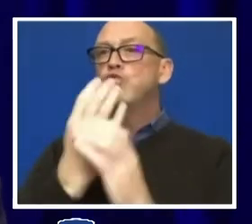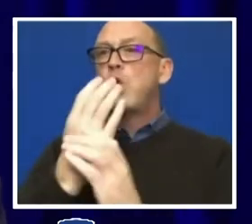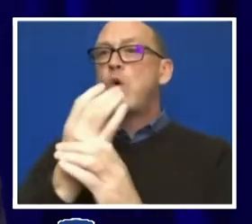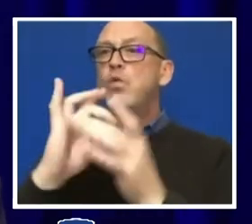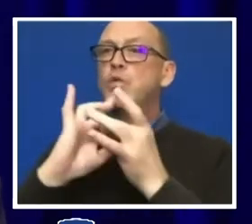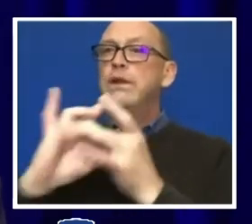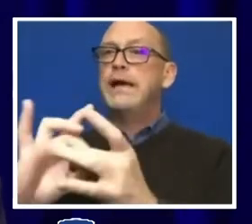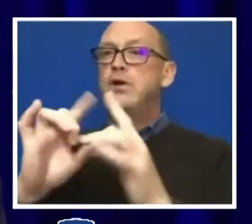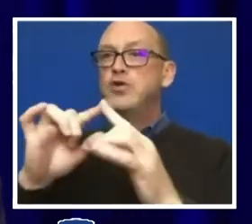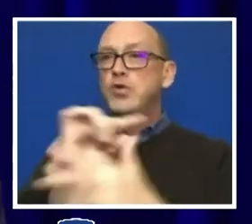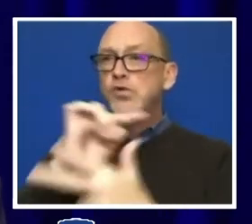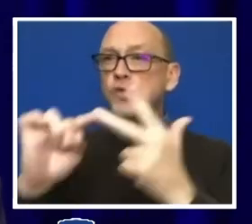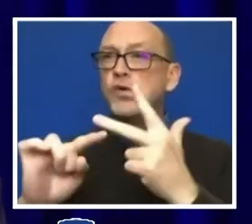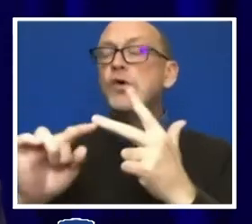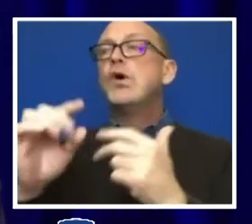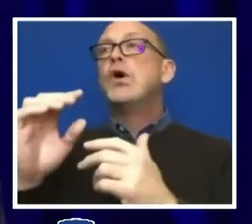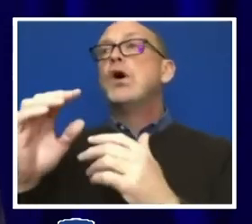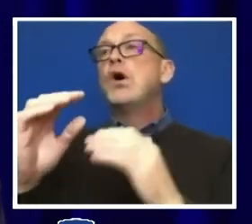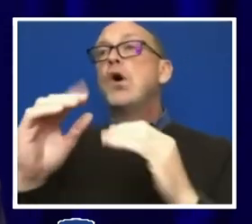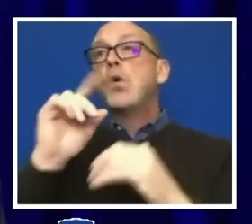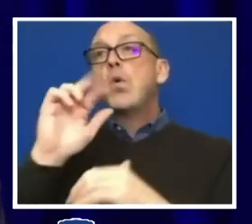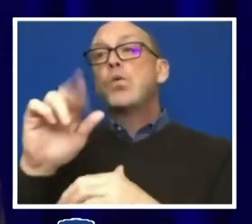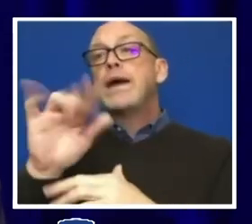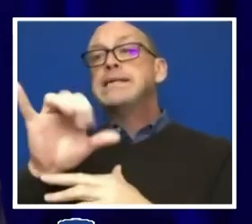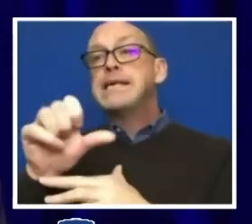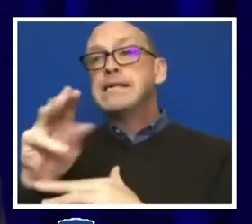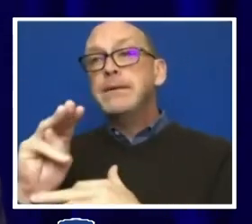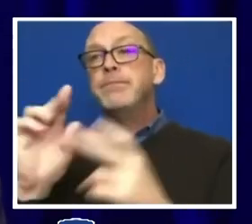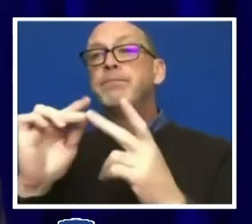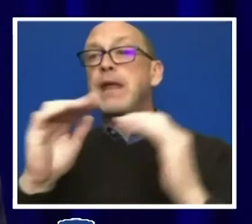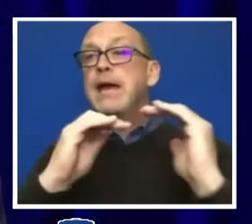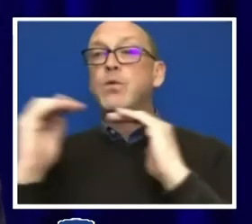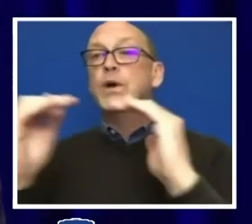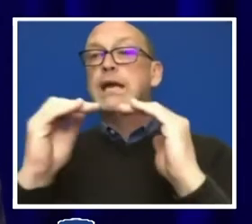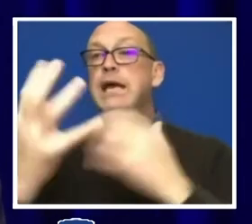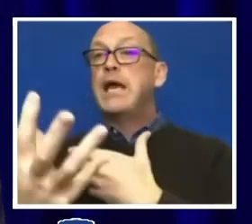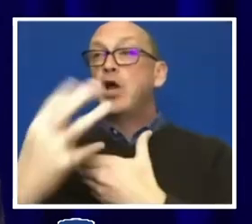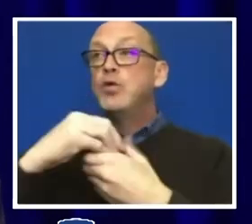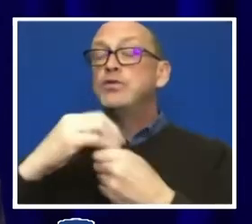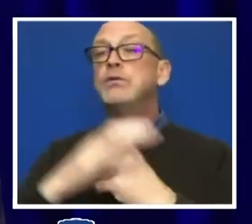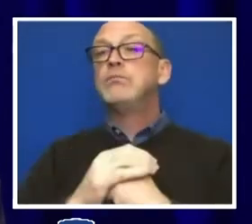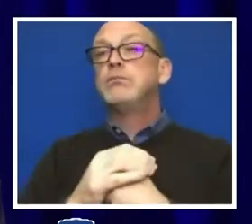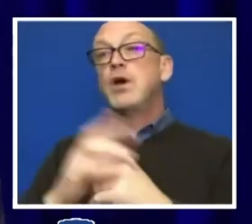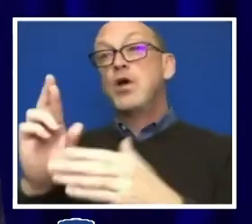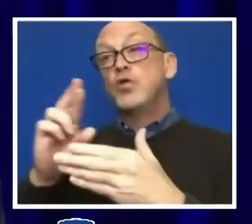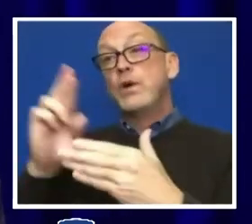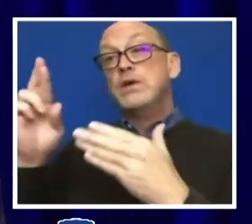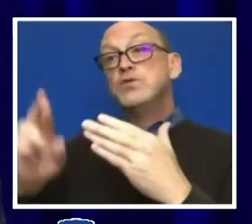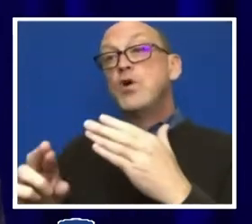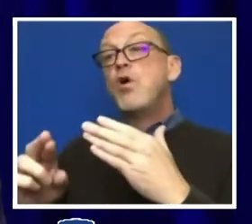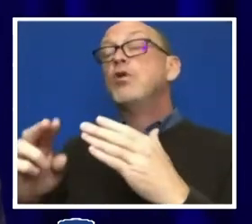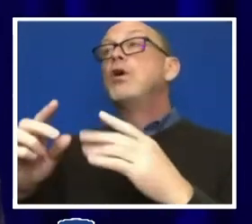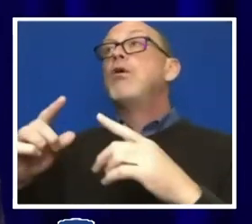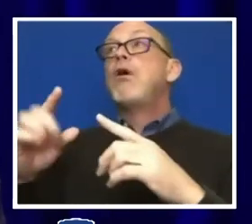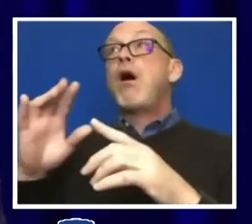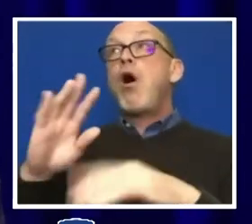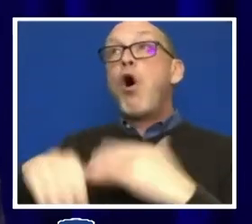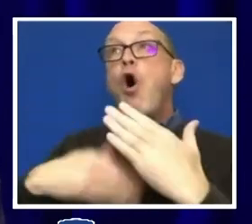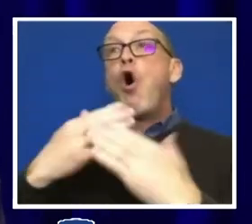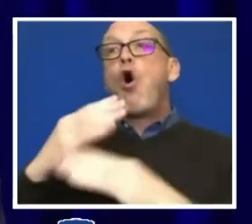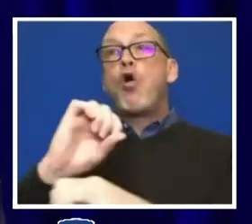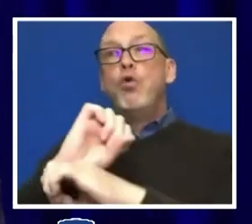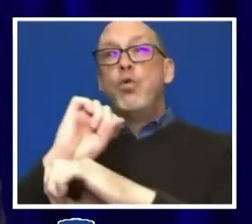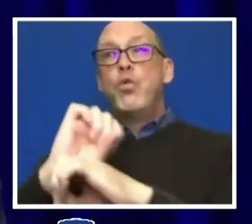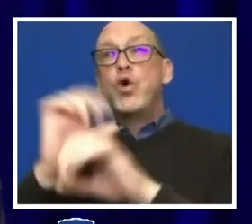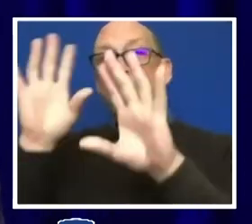inclusion. The recommendations under discussion today result from the cross-disciplinary work of the Penn State Presidential